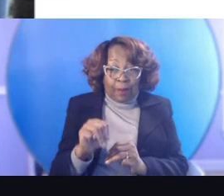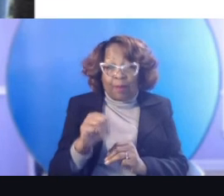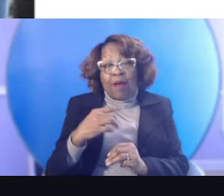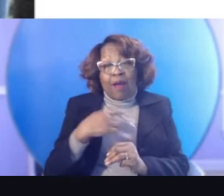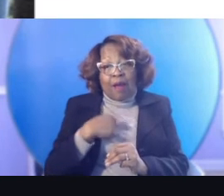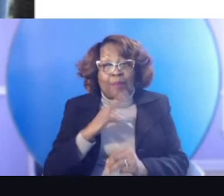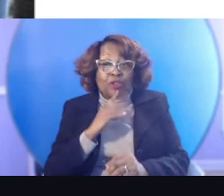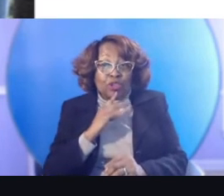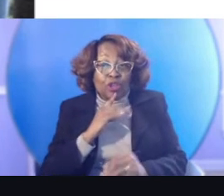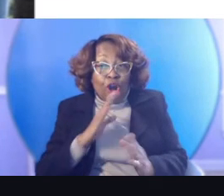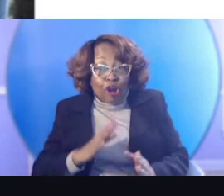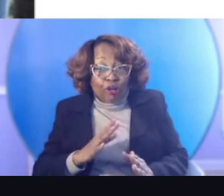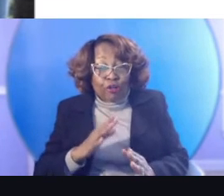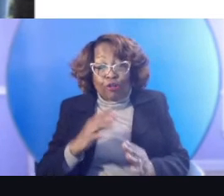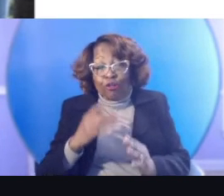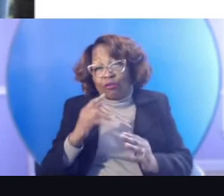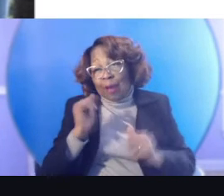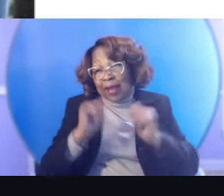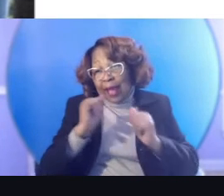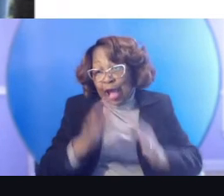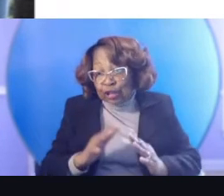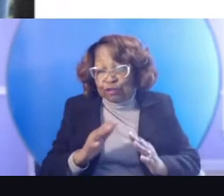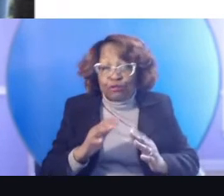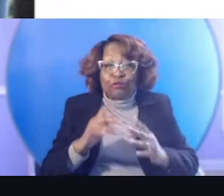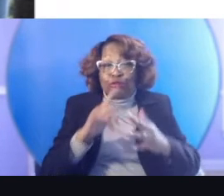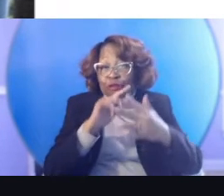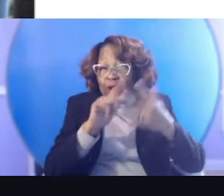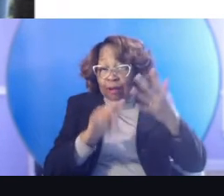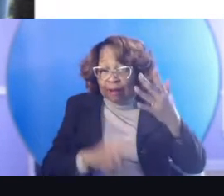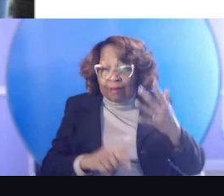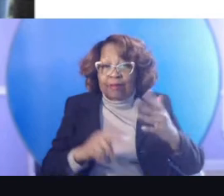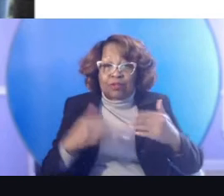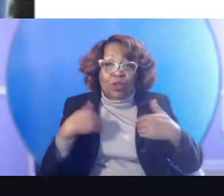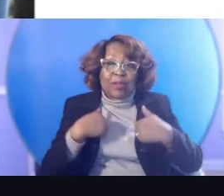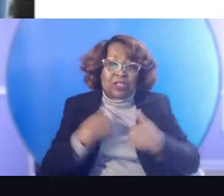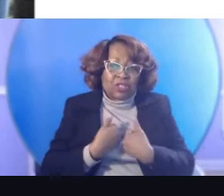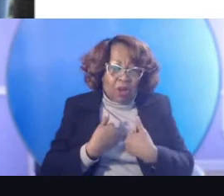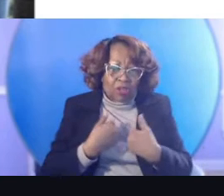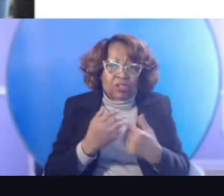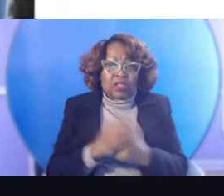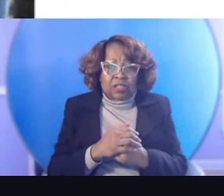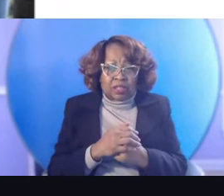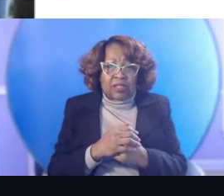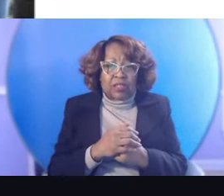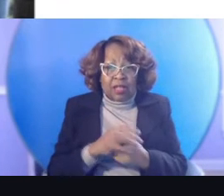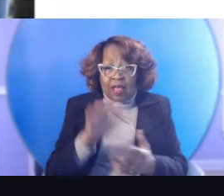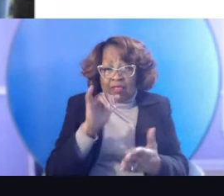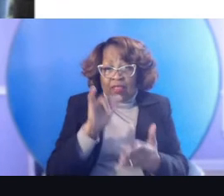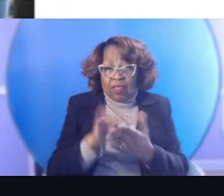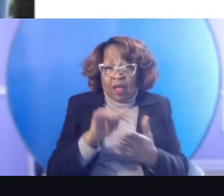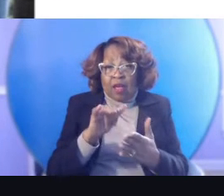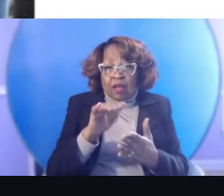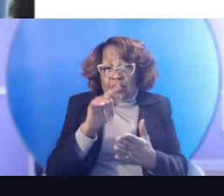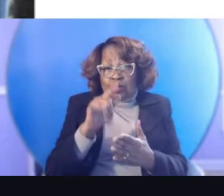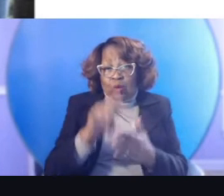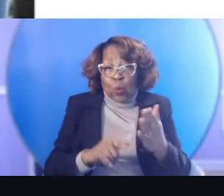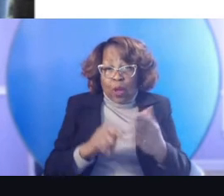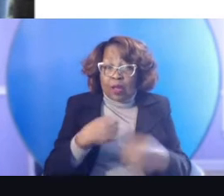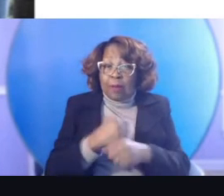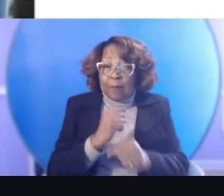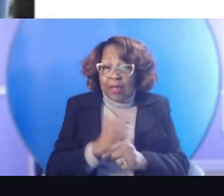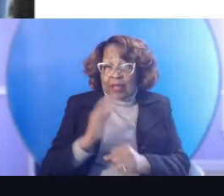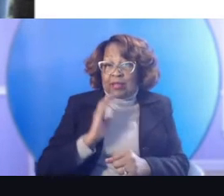until I'm not anymore, until I'm, I'm exhausted. And, and, and that's what makes our